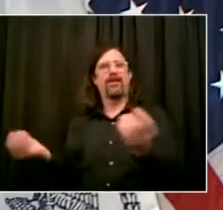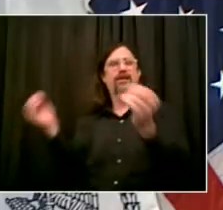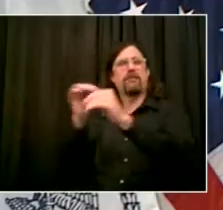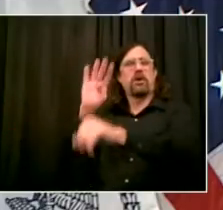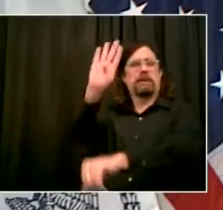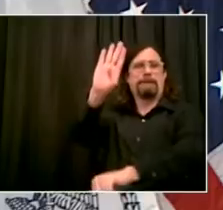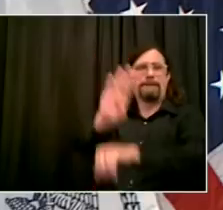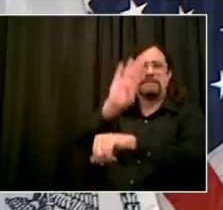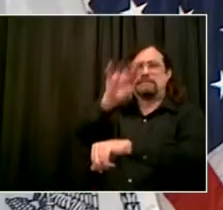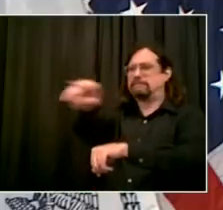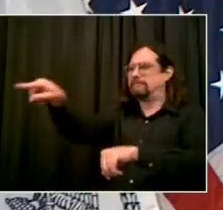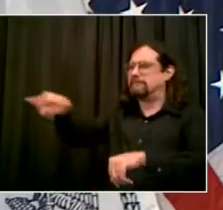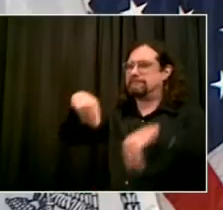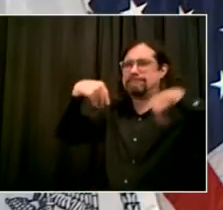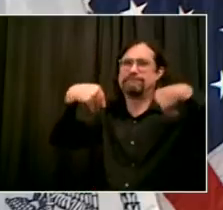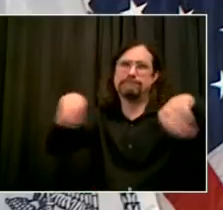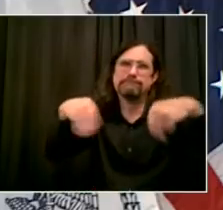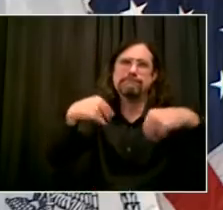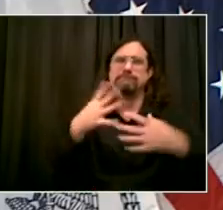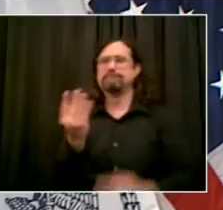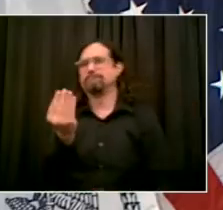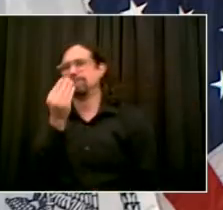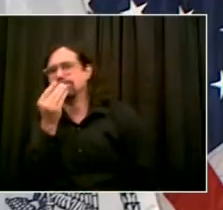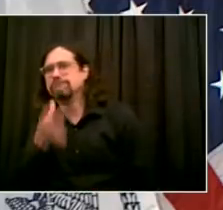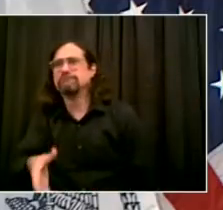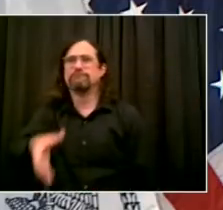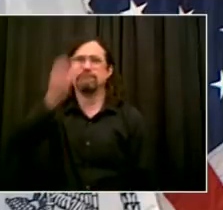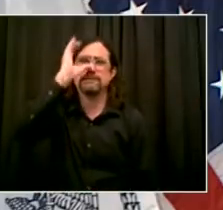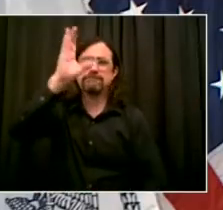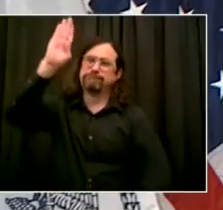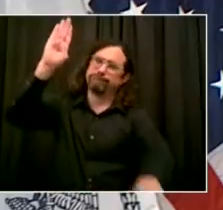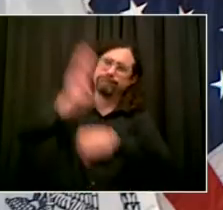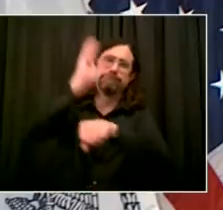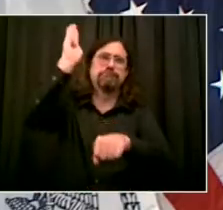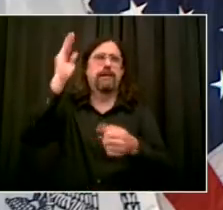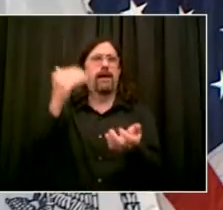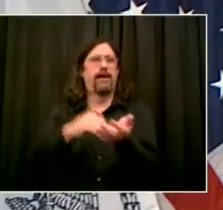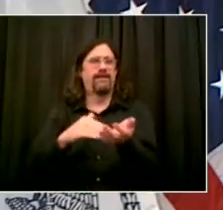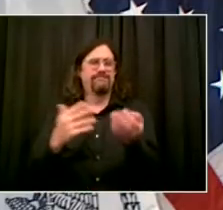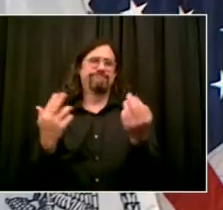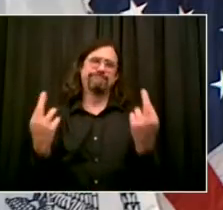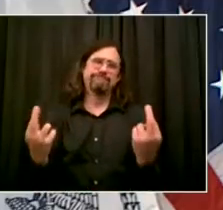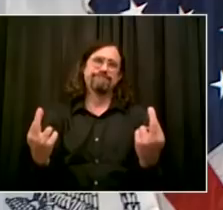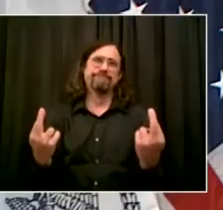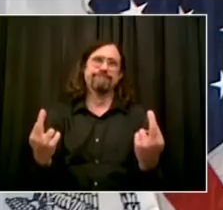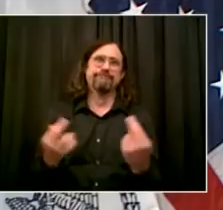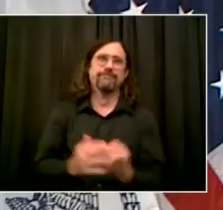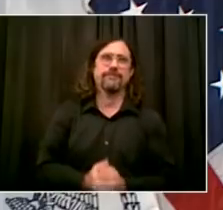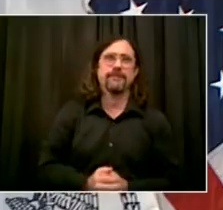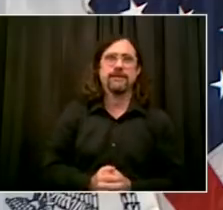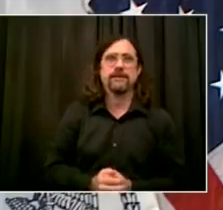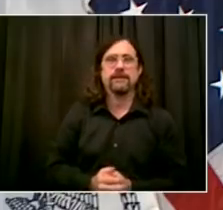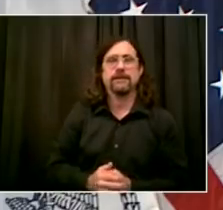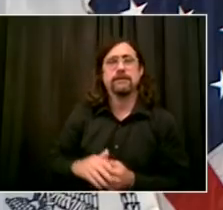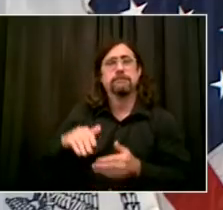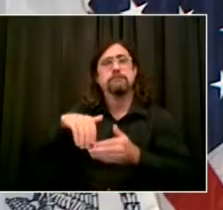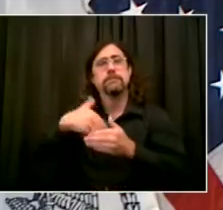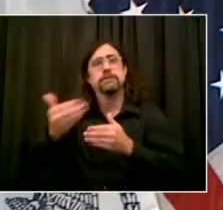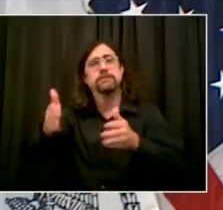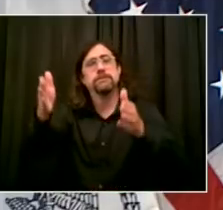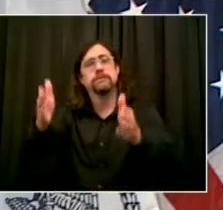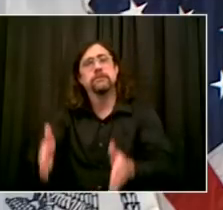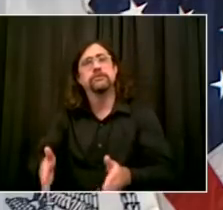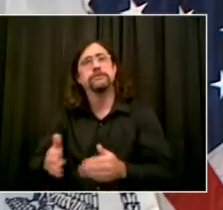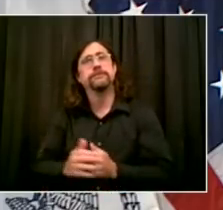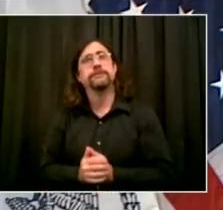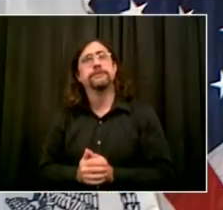Good morning, Mayor. Just to go off your announcement, how are these 2,000 teachers going to be deployed? Do some schools get priority?